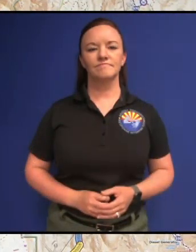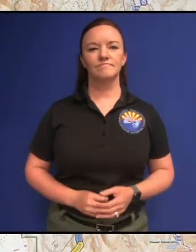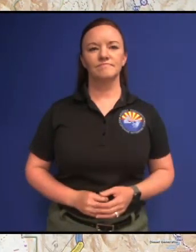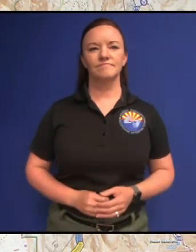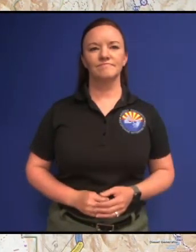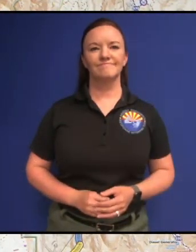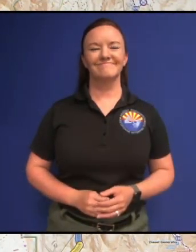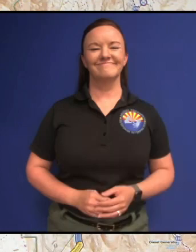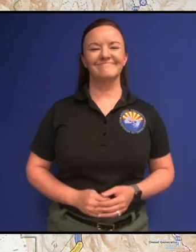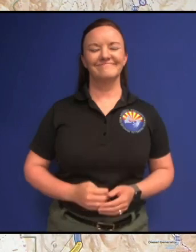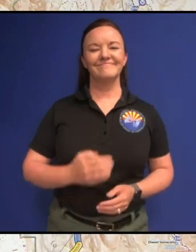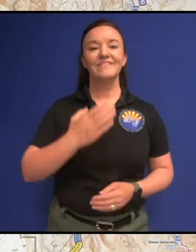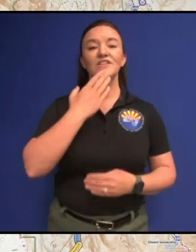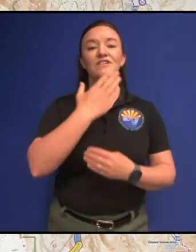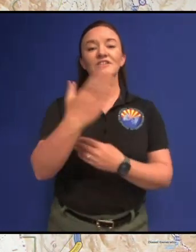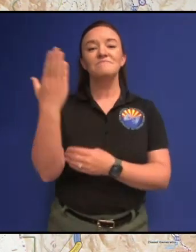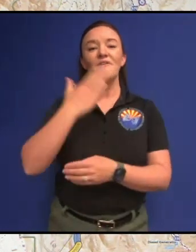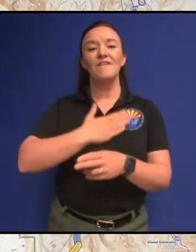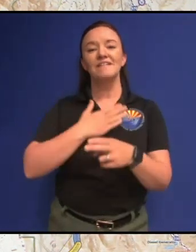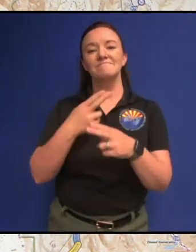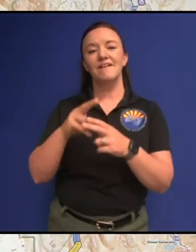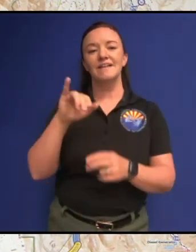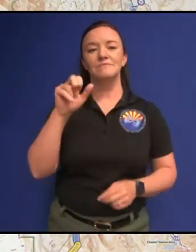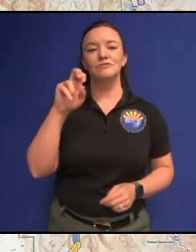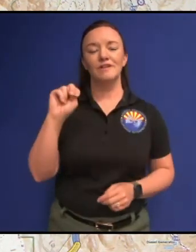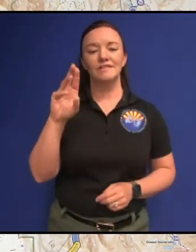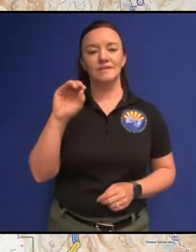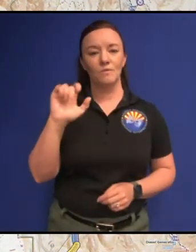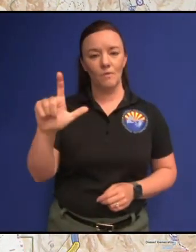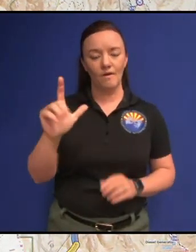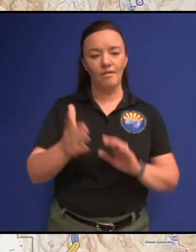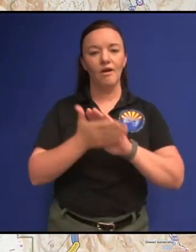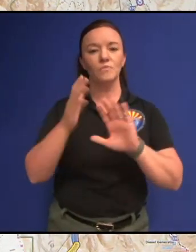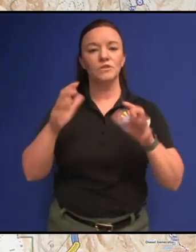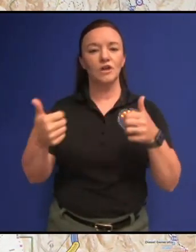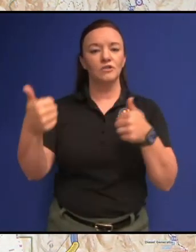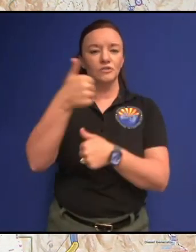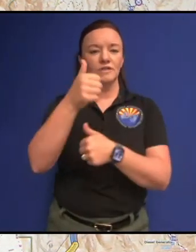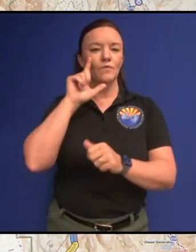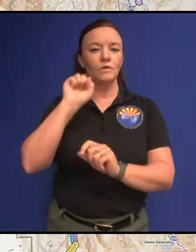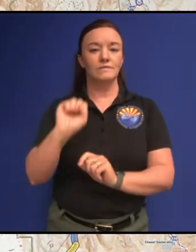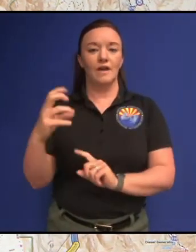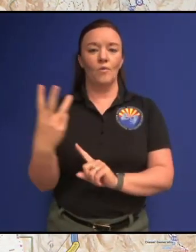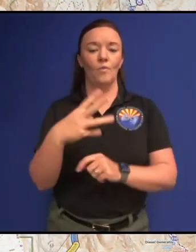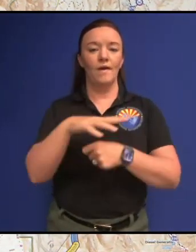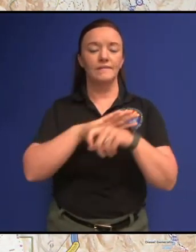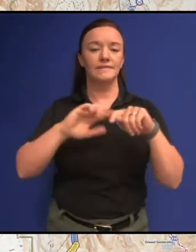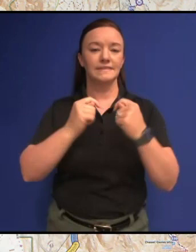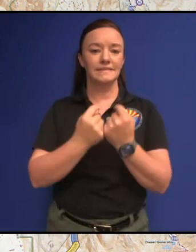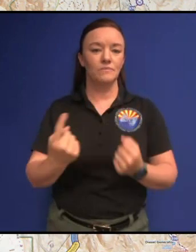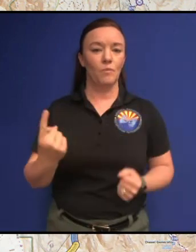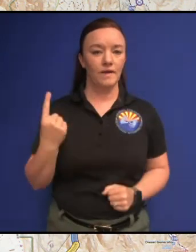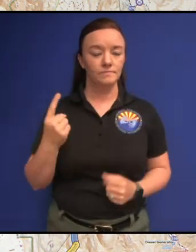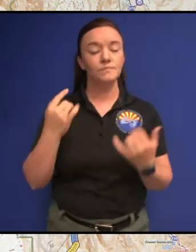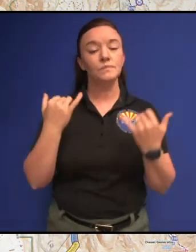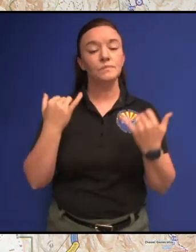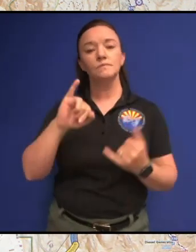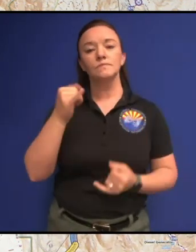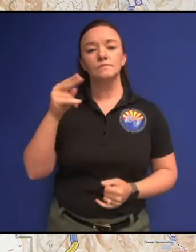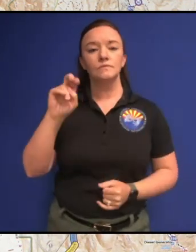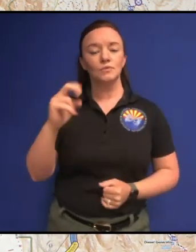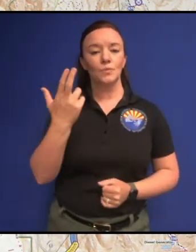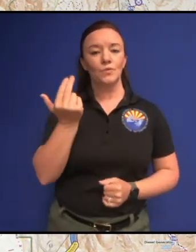Good morning. My name is Jason Coyle, Operations Section Chief for Southwest Area Team One. Today is June 13th